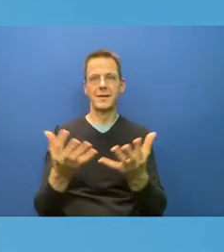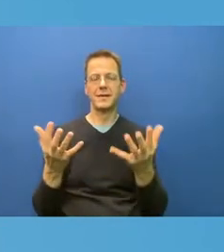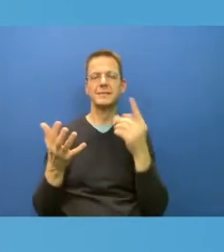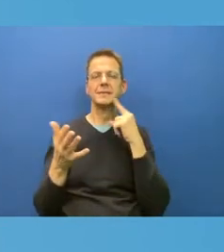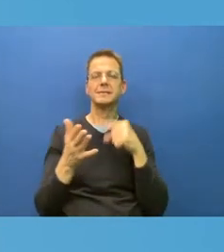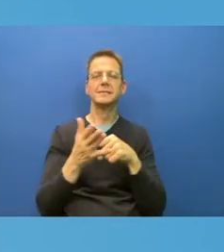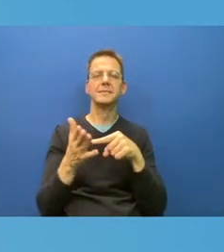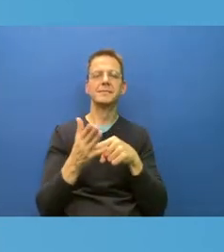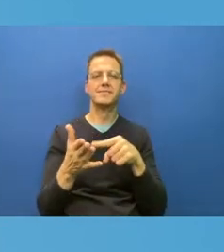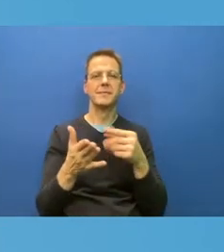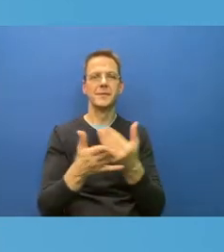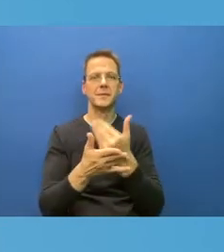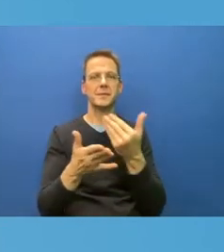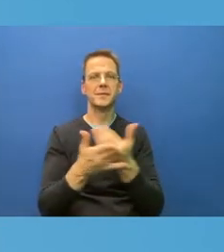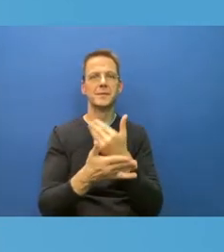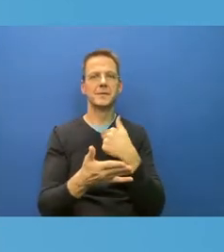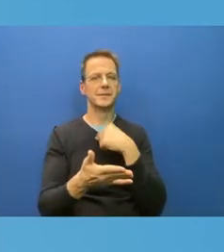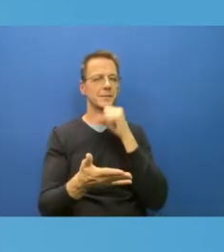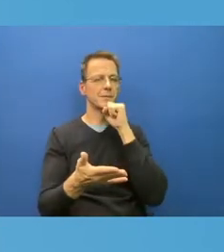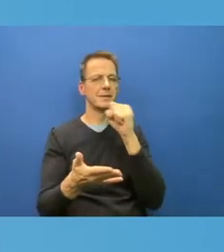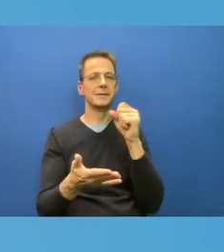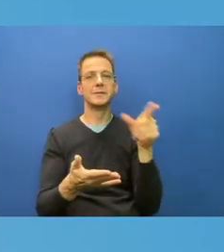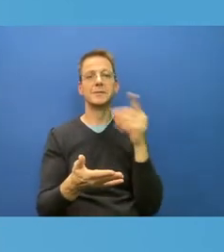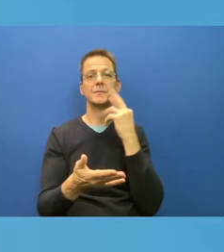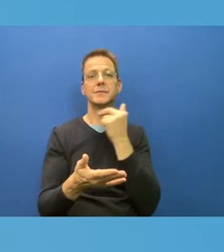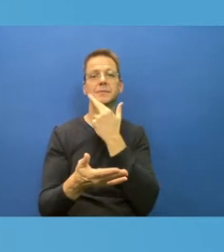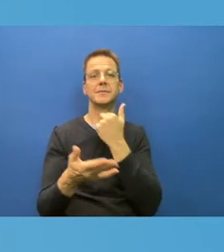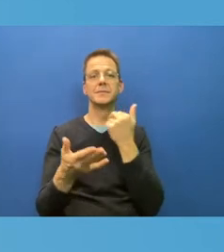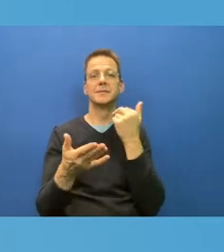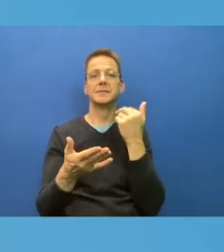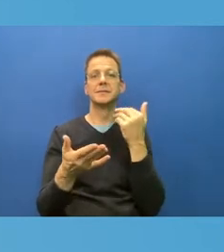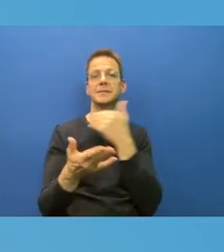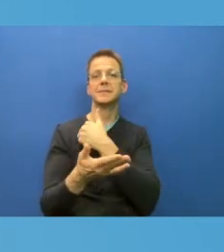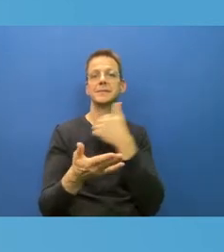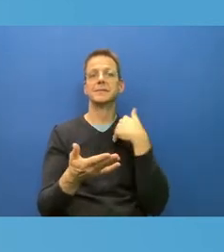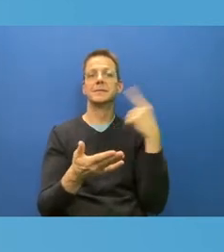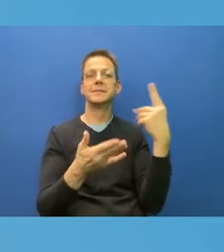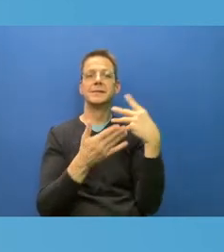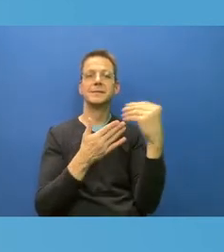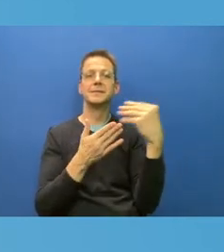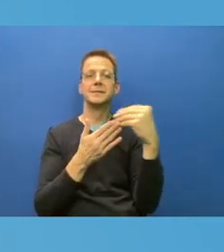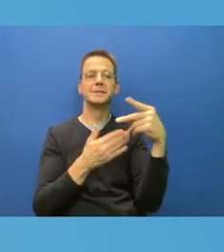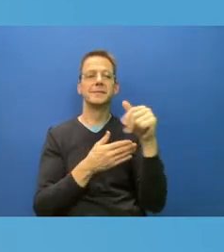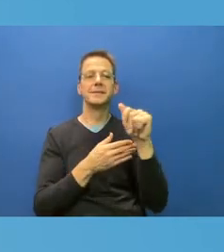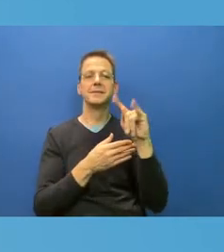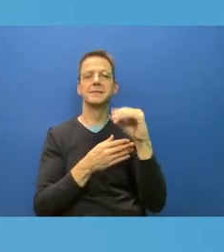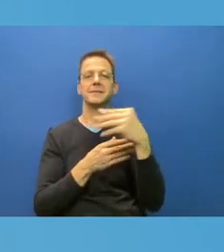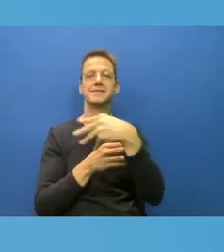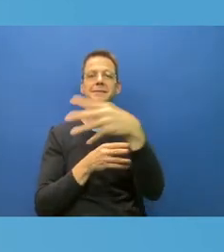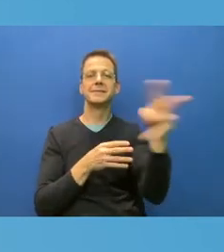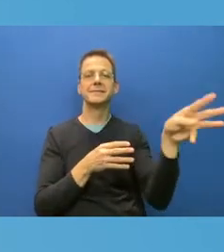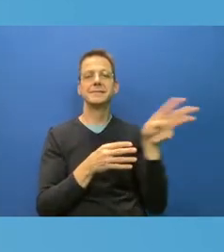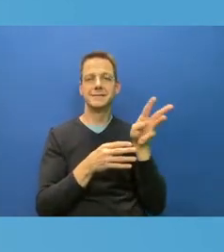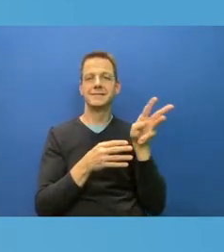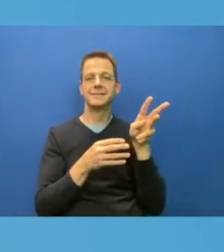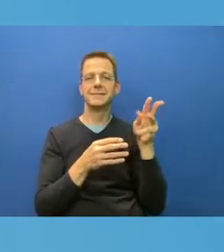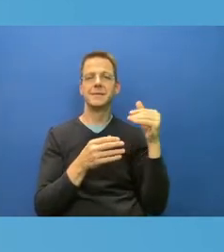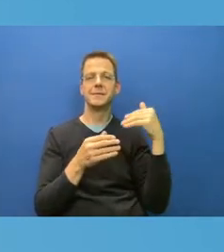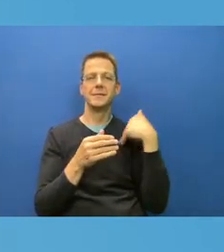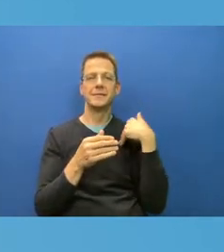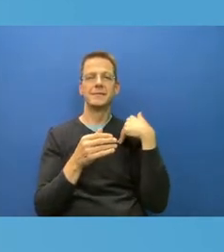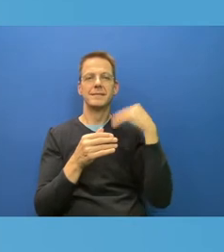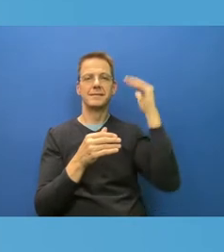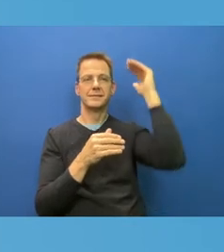outdoor patio that has a roof on it, but it's very open on the patio. And